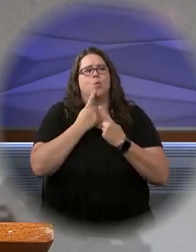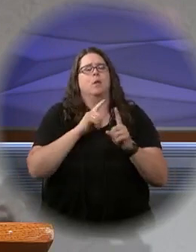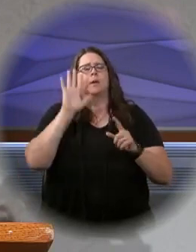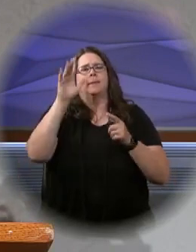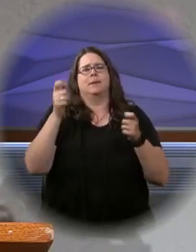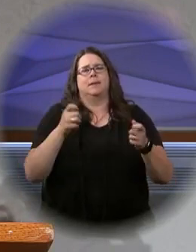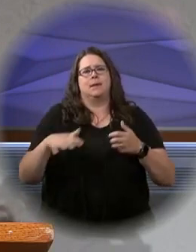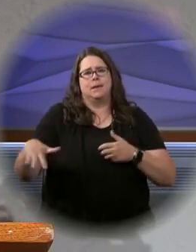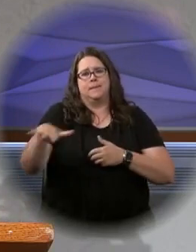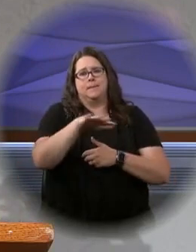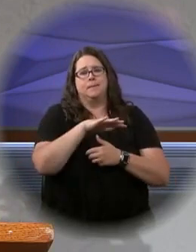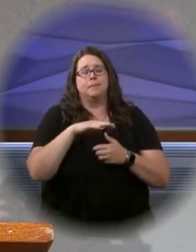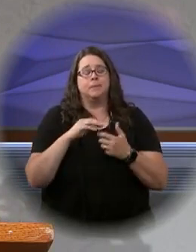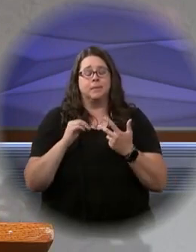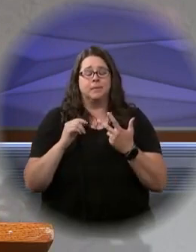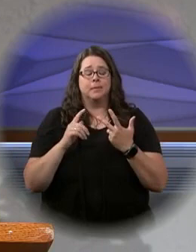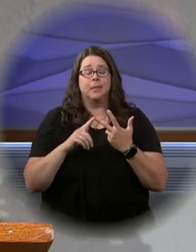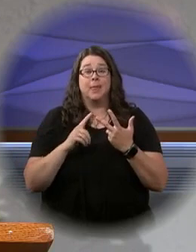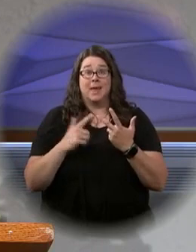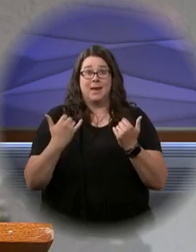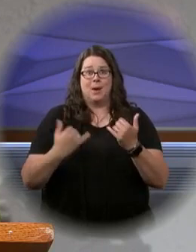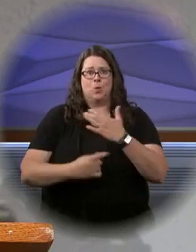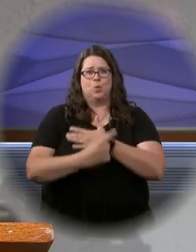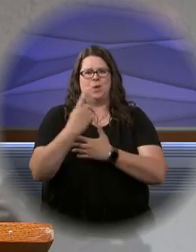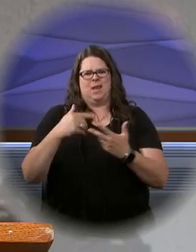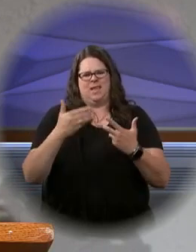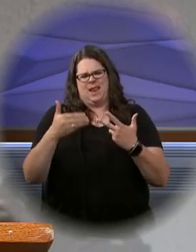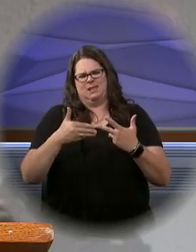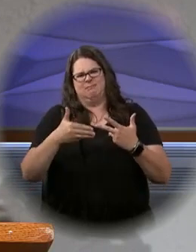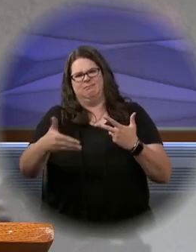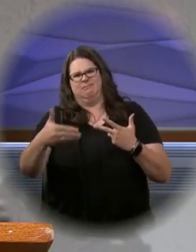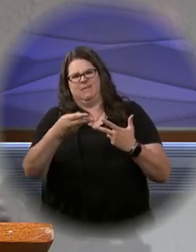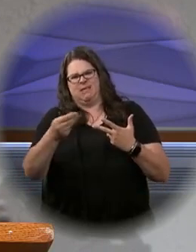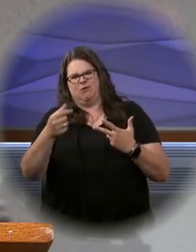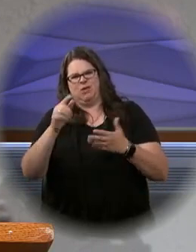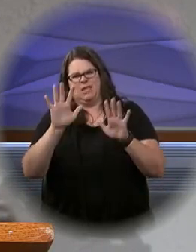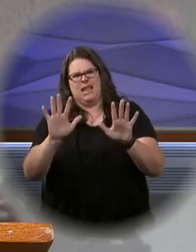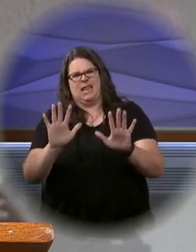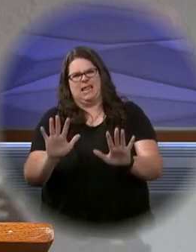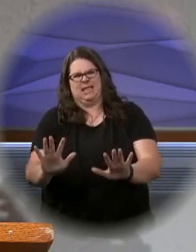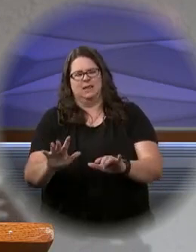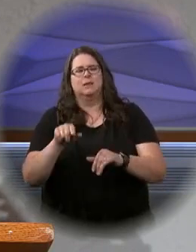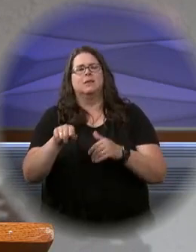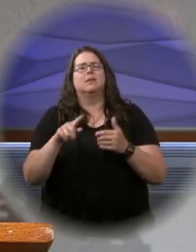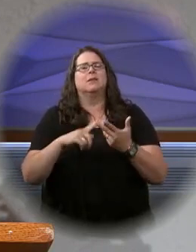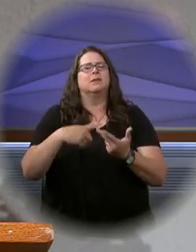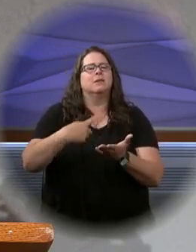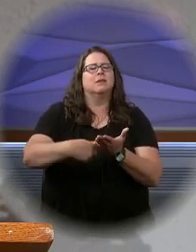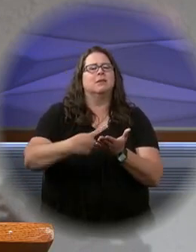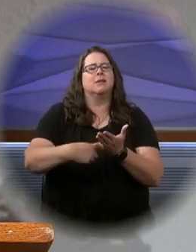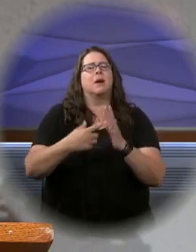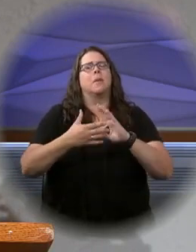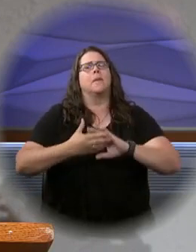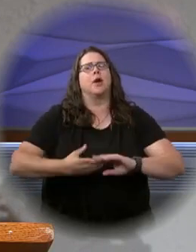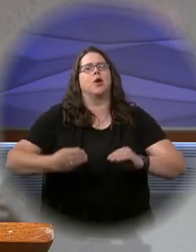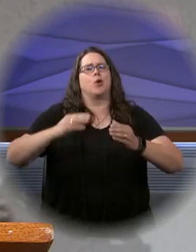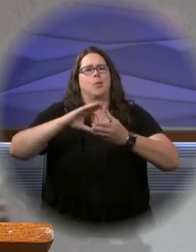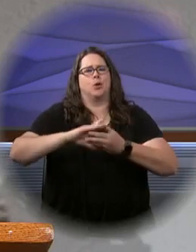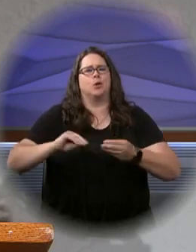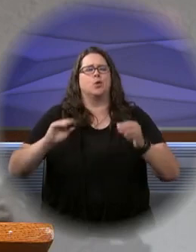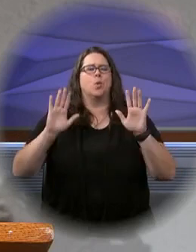kingdom. And now we enter today and the next couple of Sundays into the discourse of the parables,